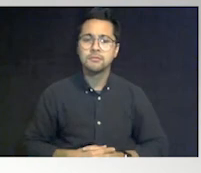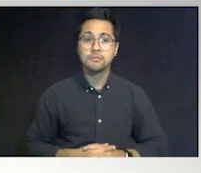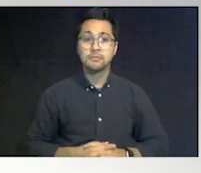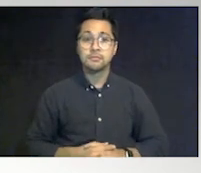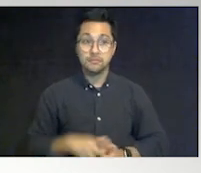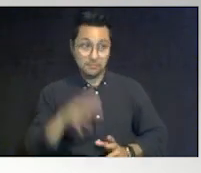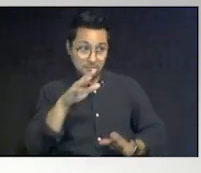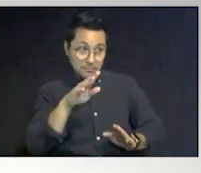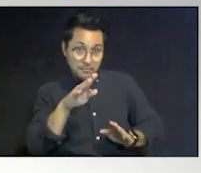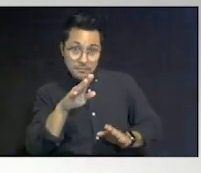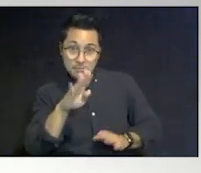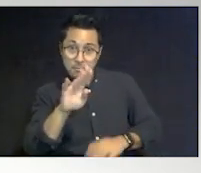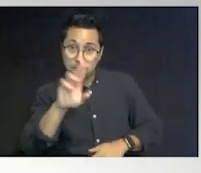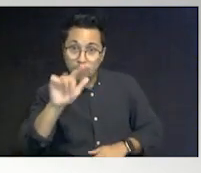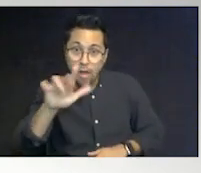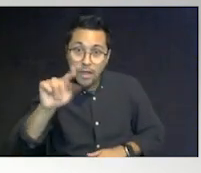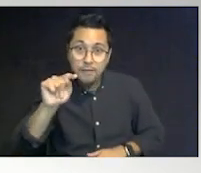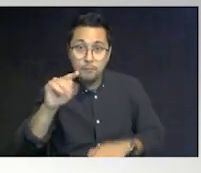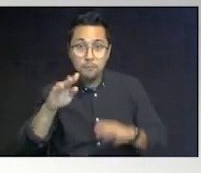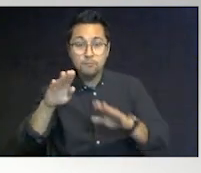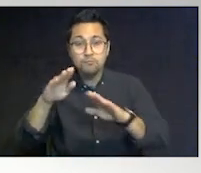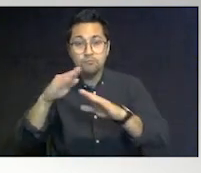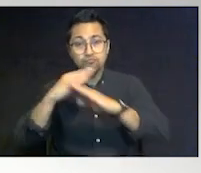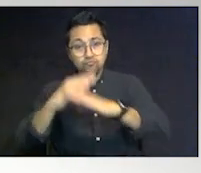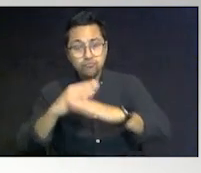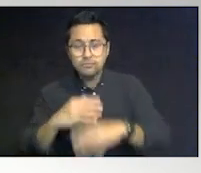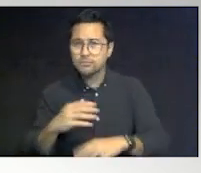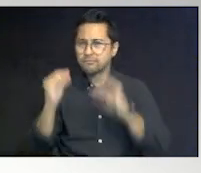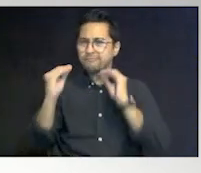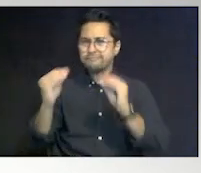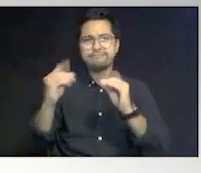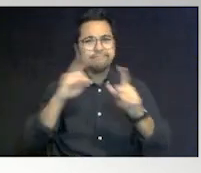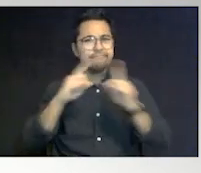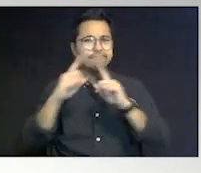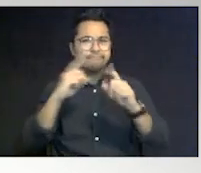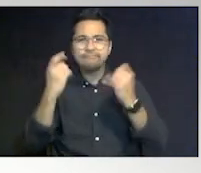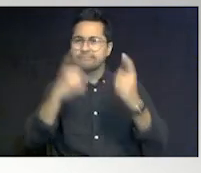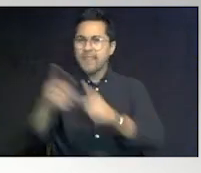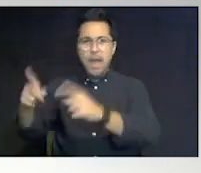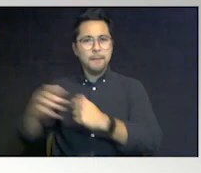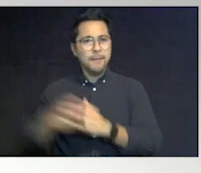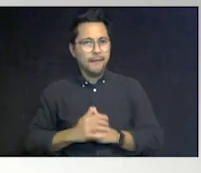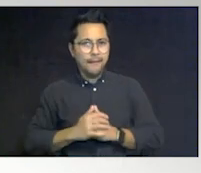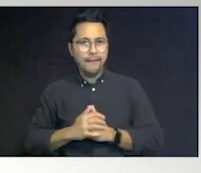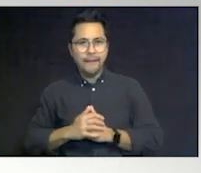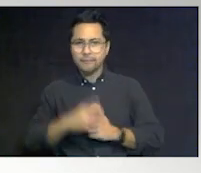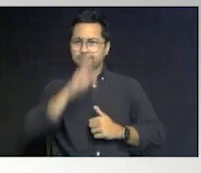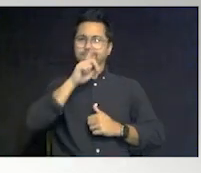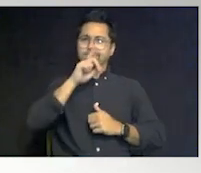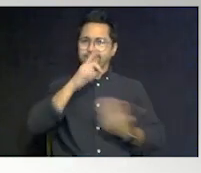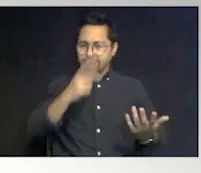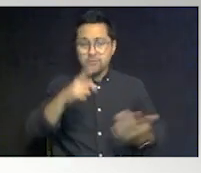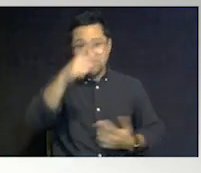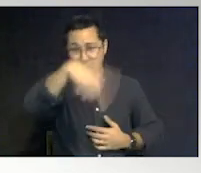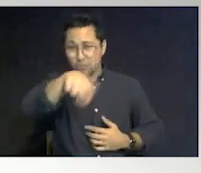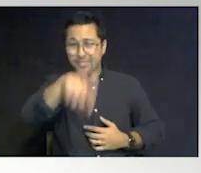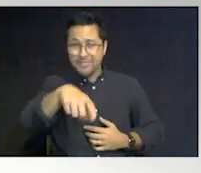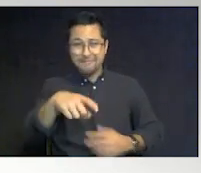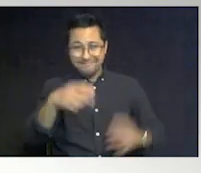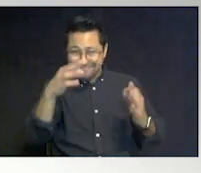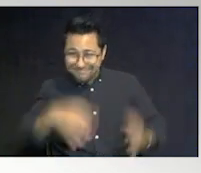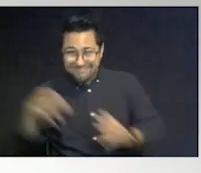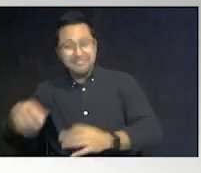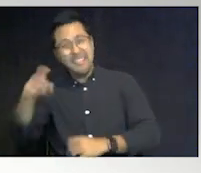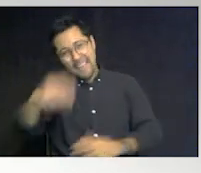Bulletproof? What are you doing? There is no conversation happening folks. You need to make this decision and you need to